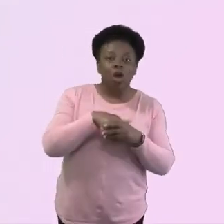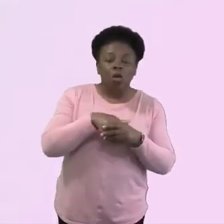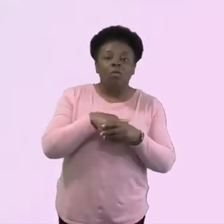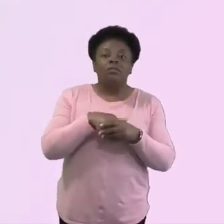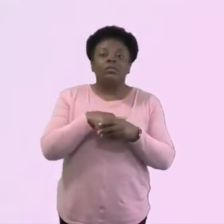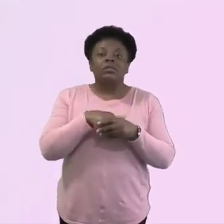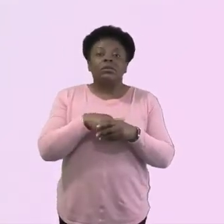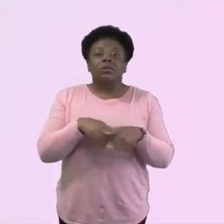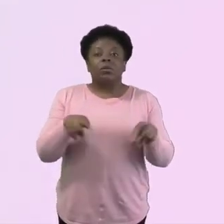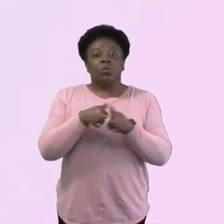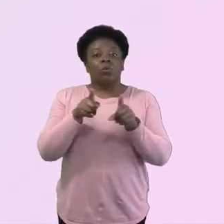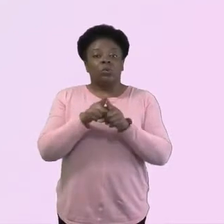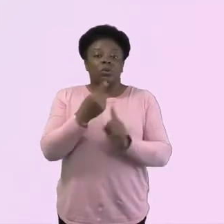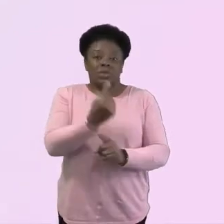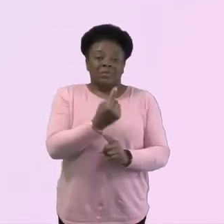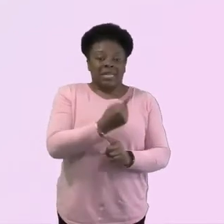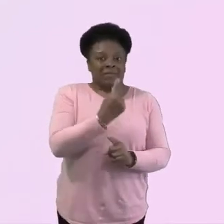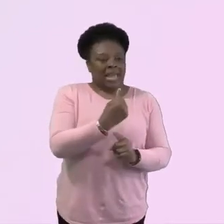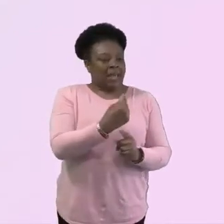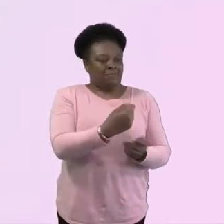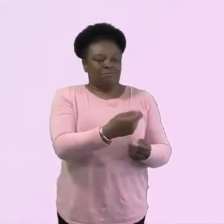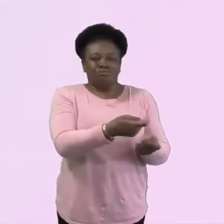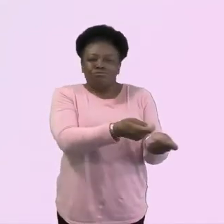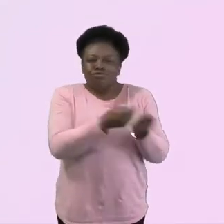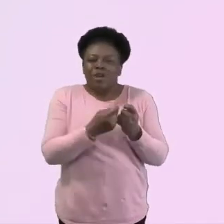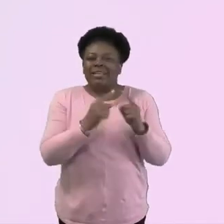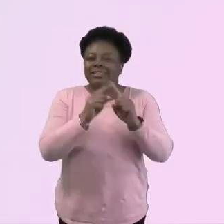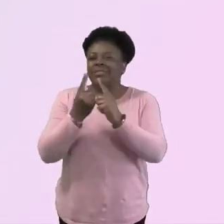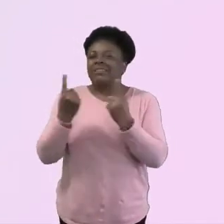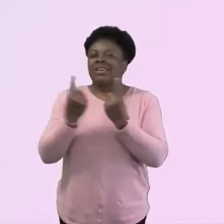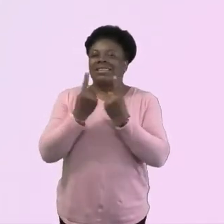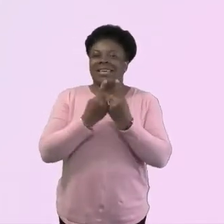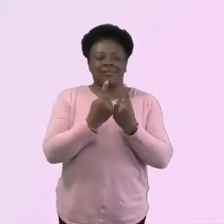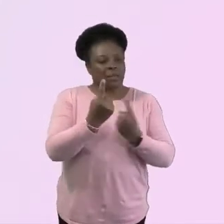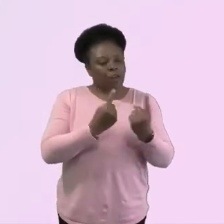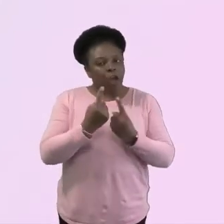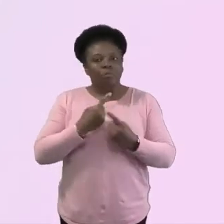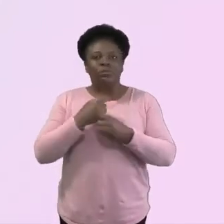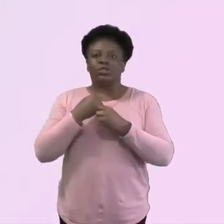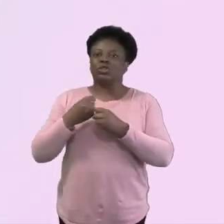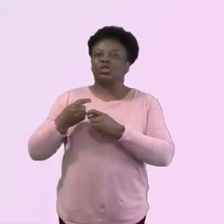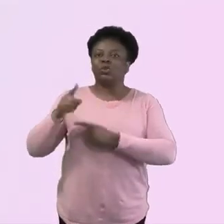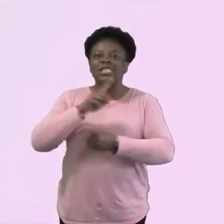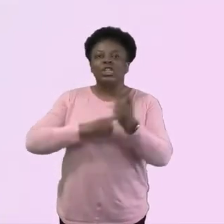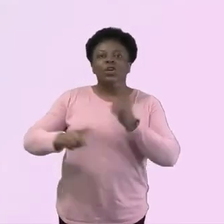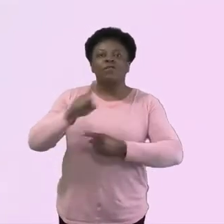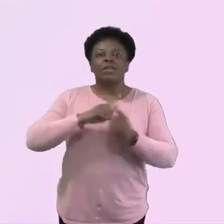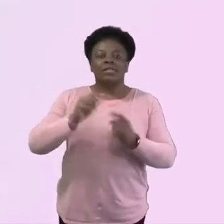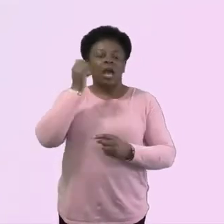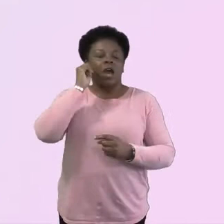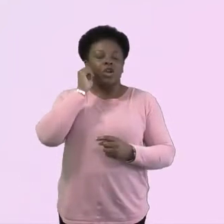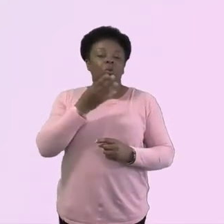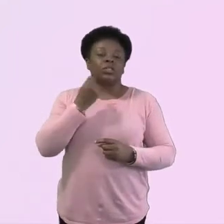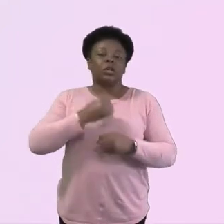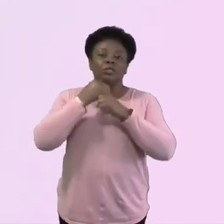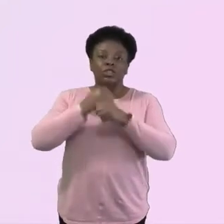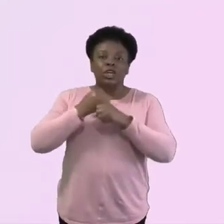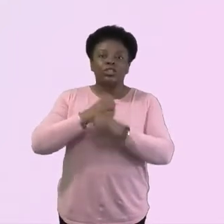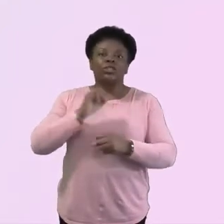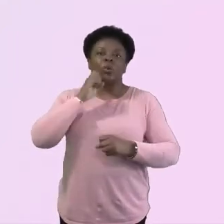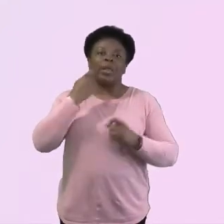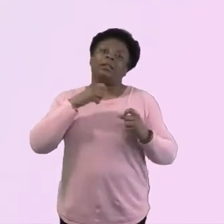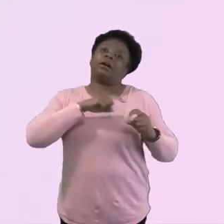things to the service, being part of the service. And I know a lot of churches are going to continue a hybrid model and we need to